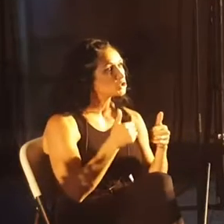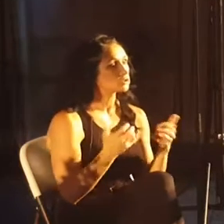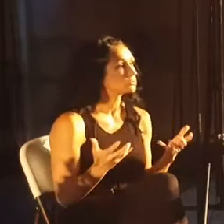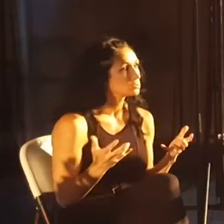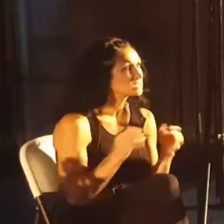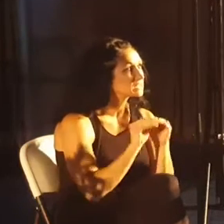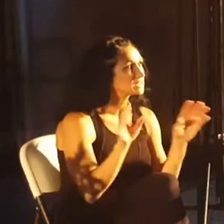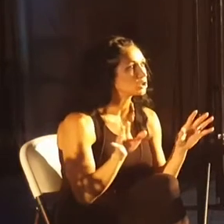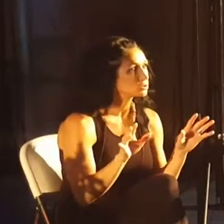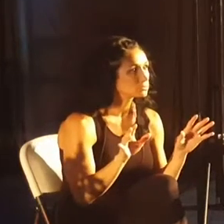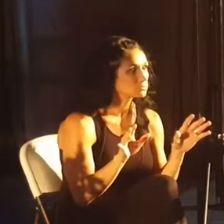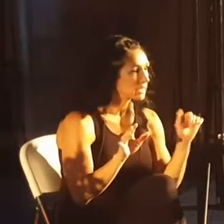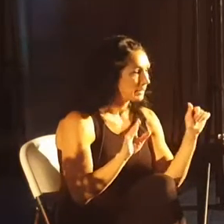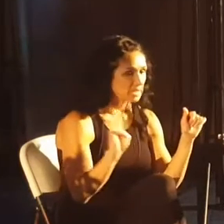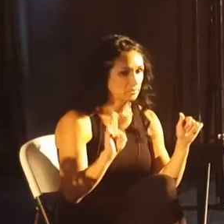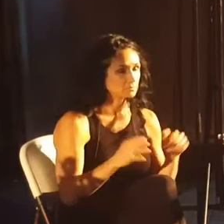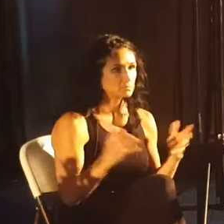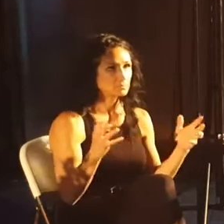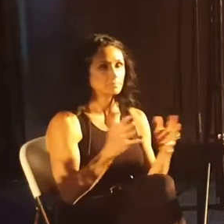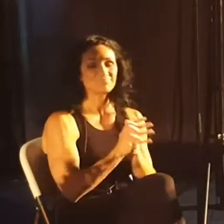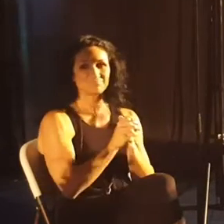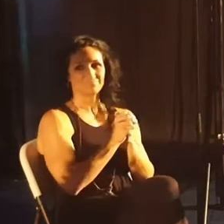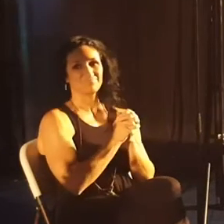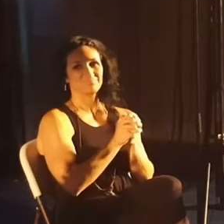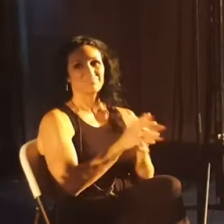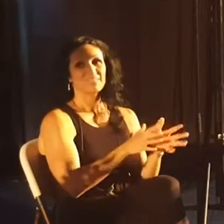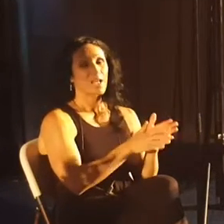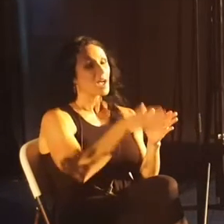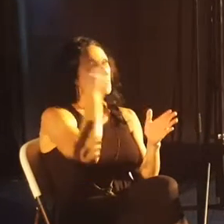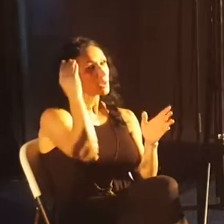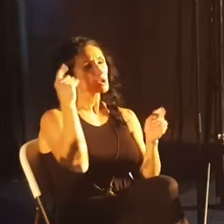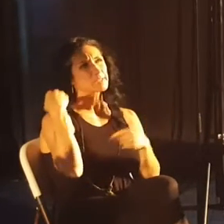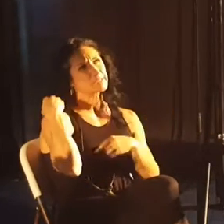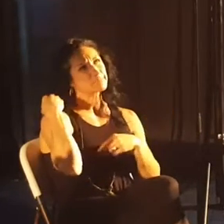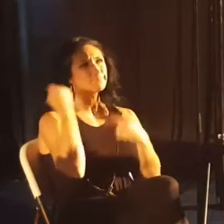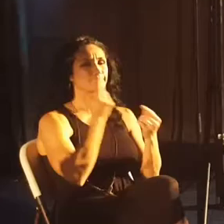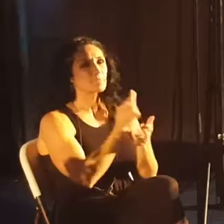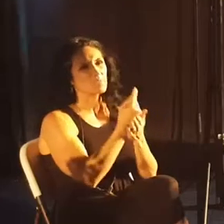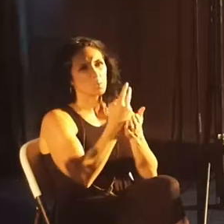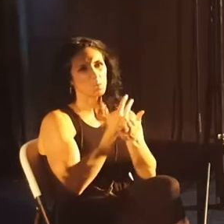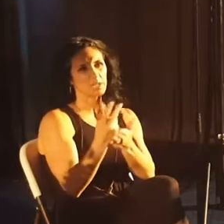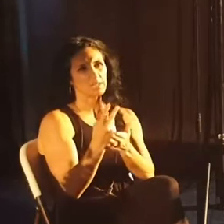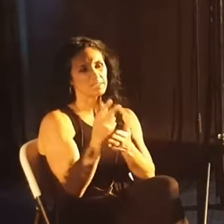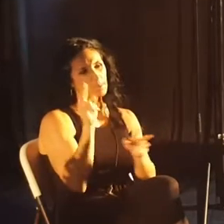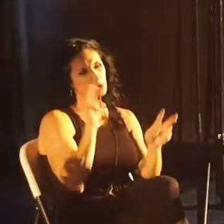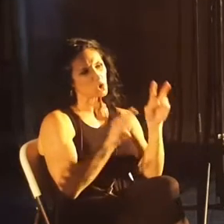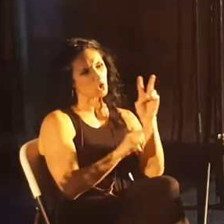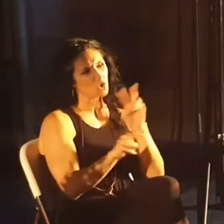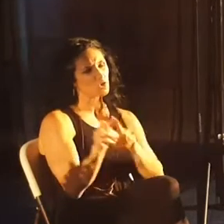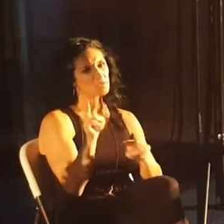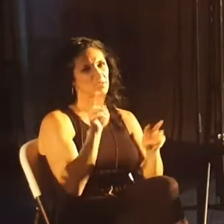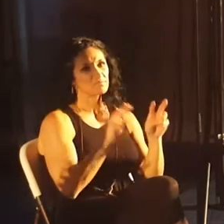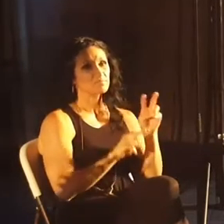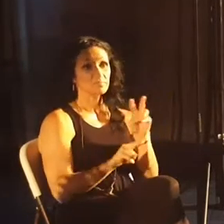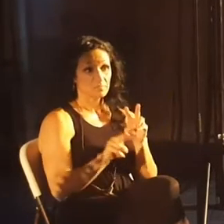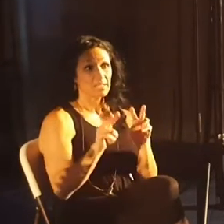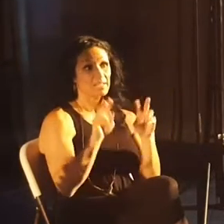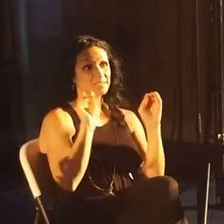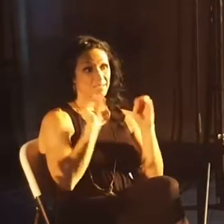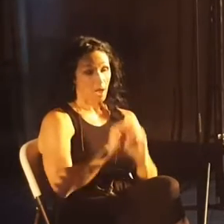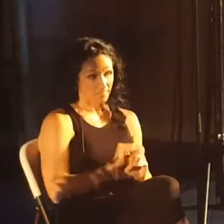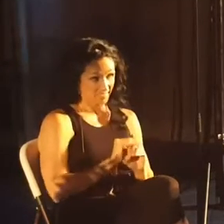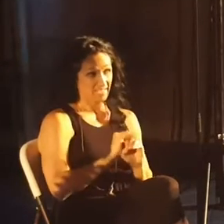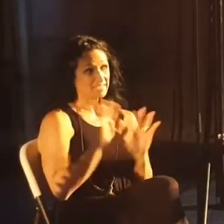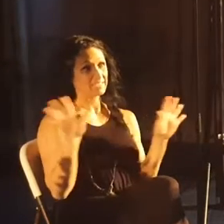is clearer. I've learned this, especially in the past couple weeks, and I've observed this, and it's overly obvious,